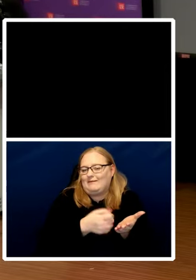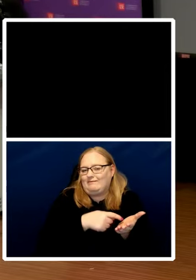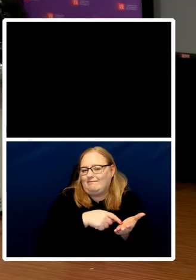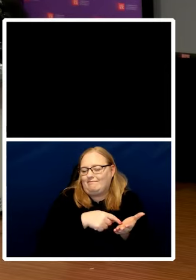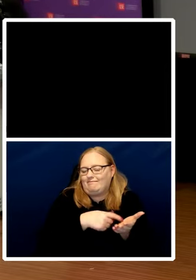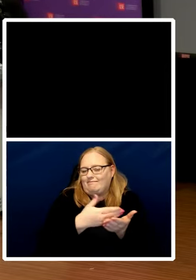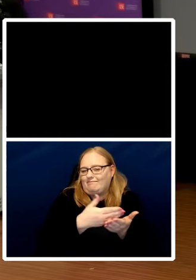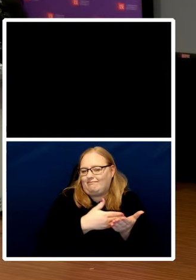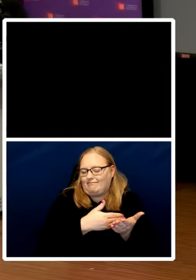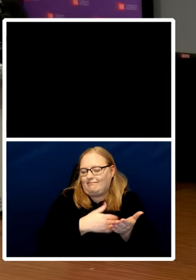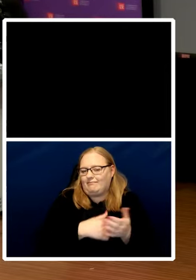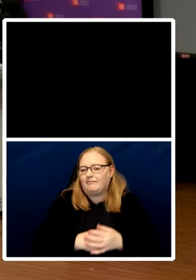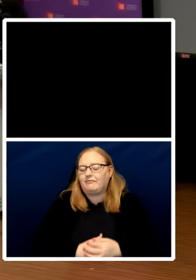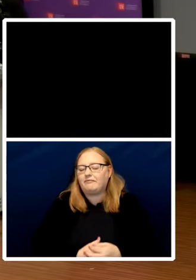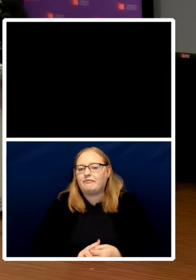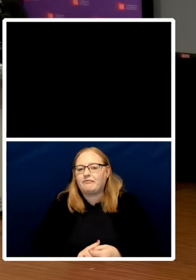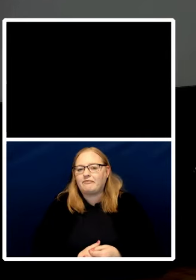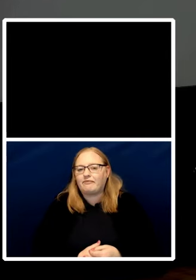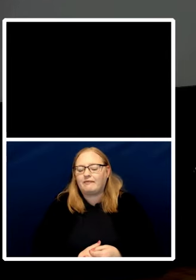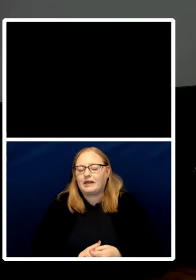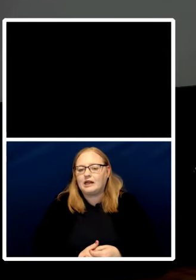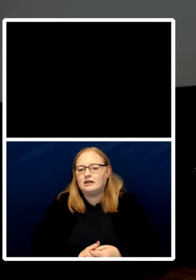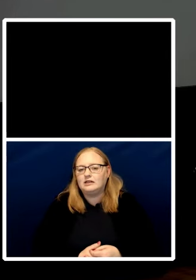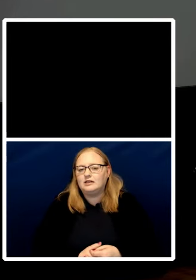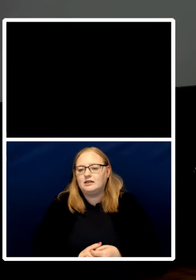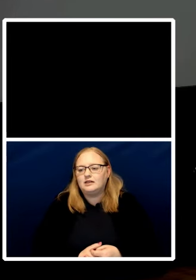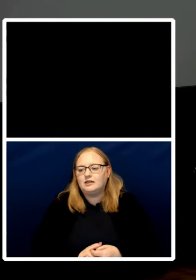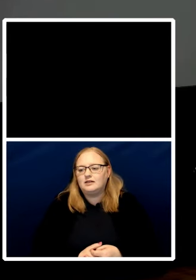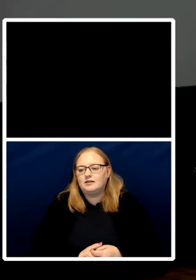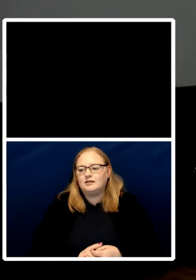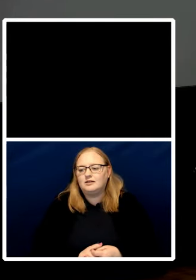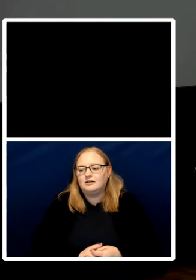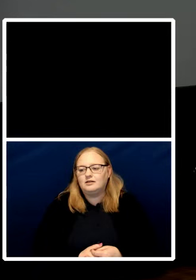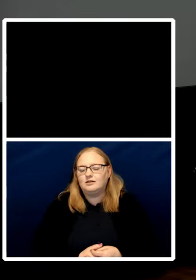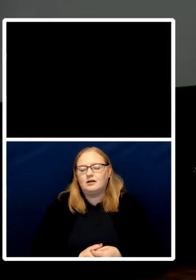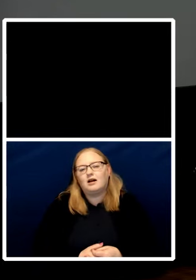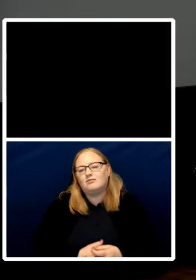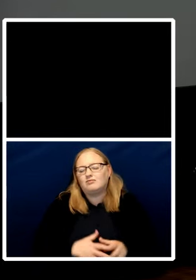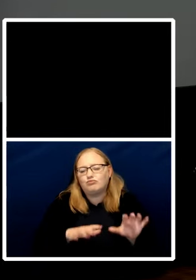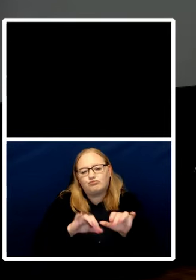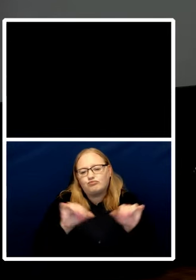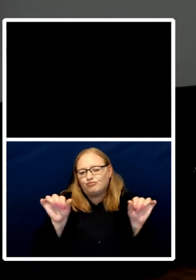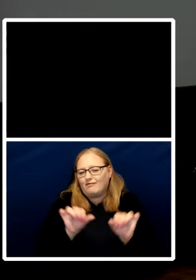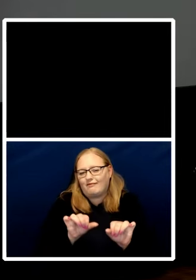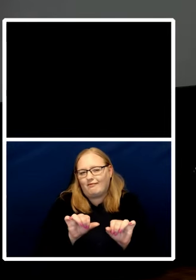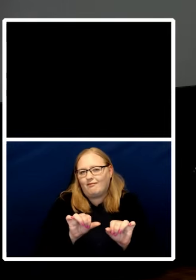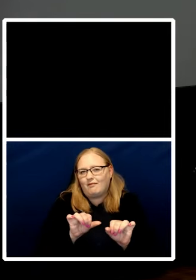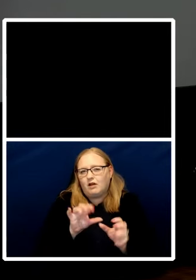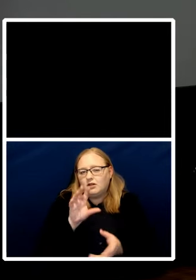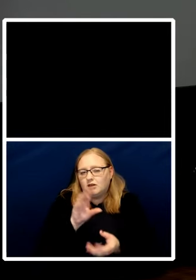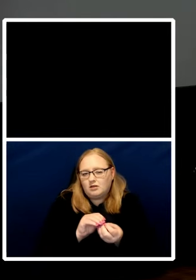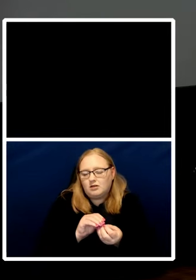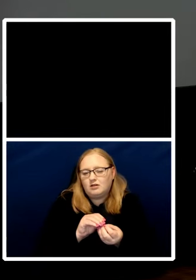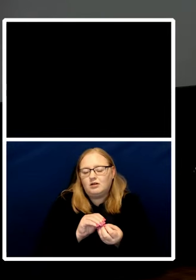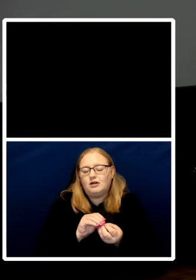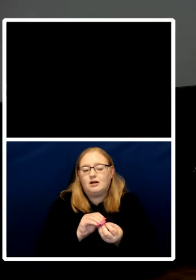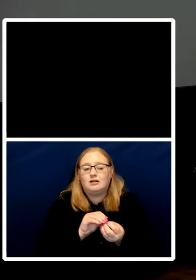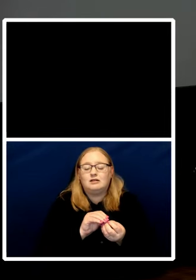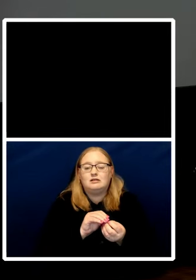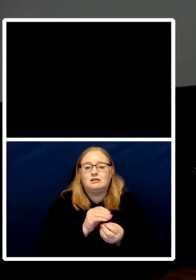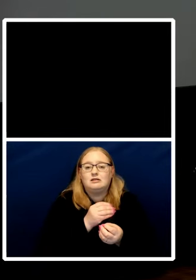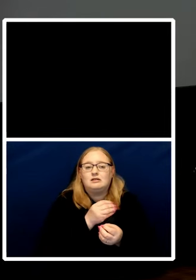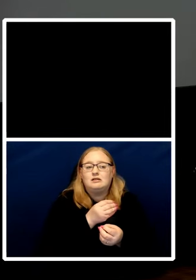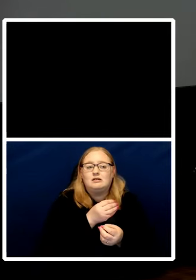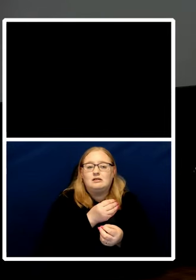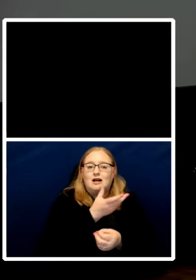and um in a nutshell that there are people there are people of faith who find it very